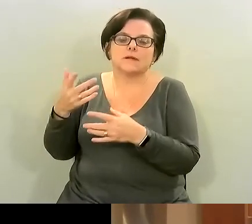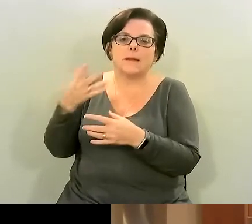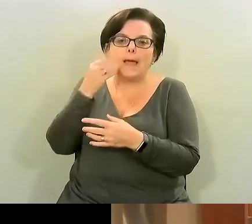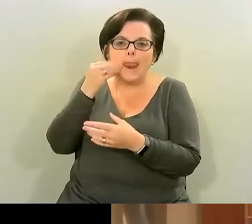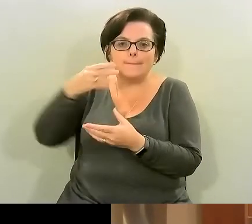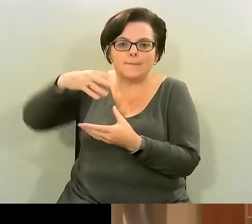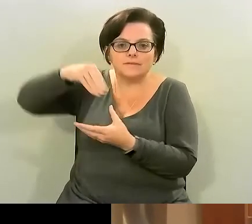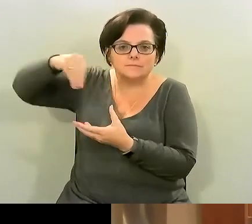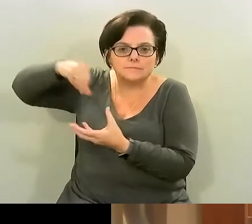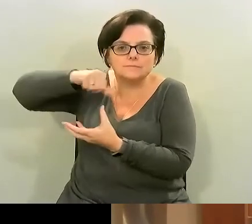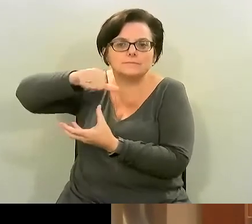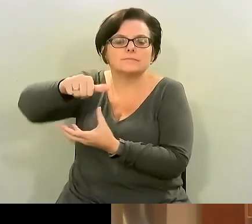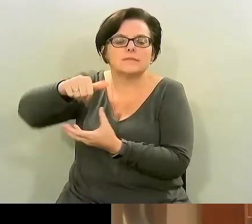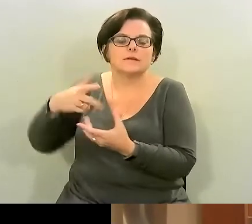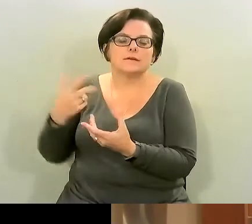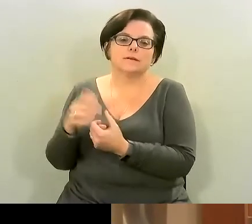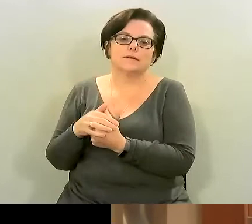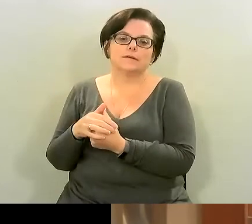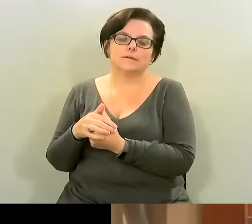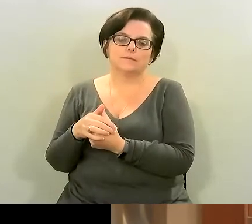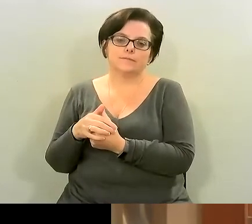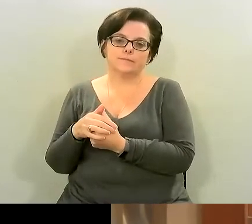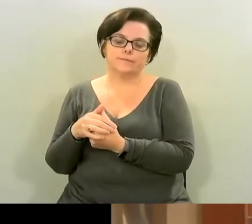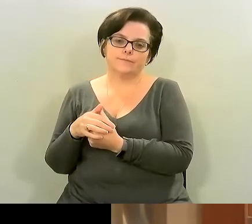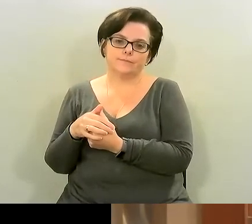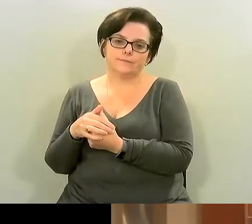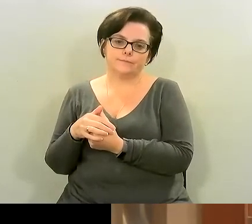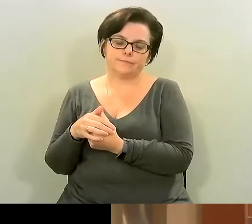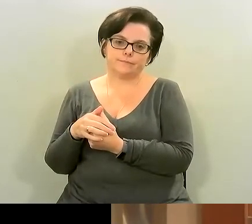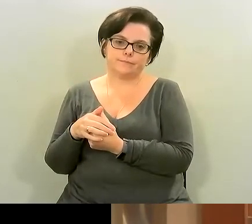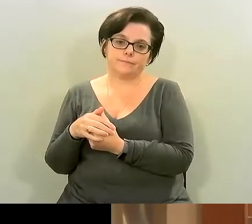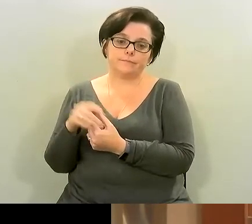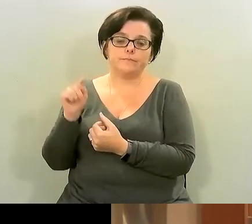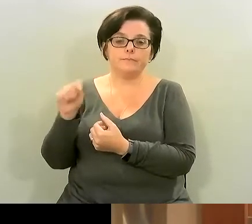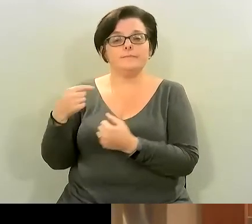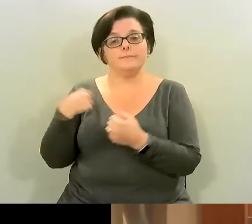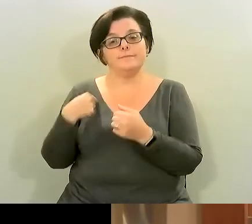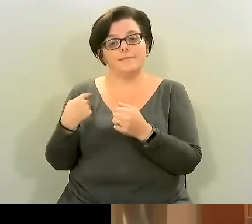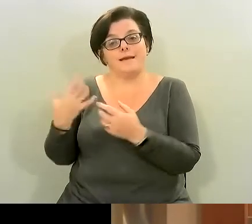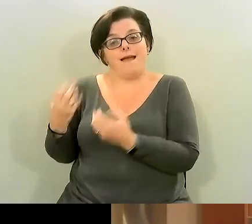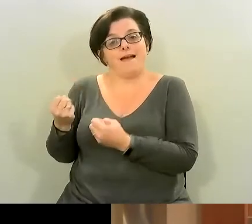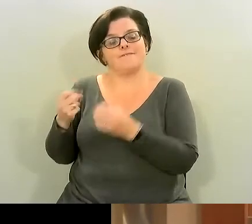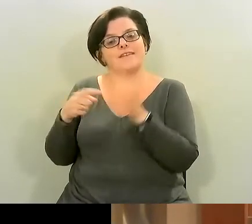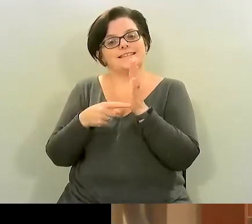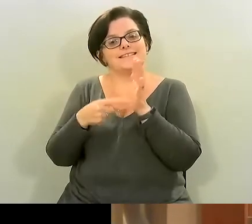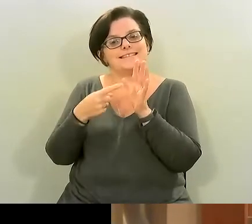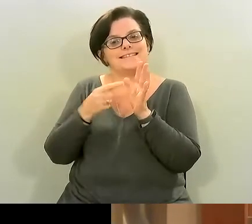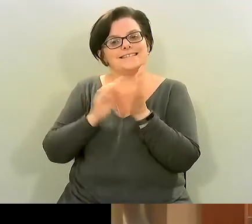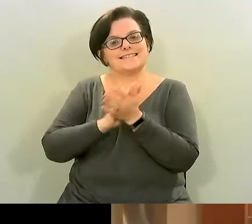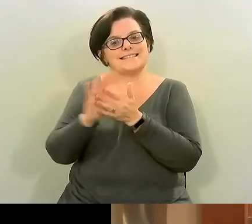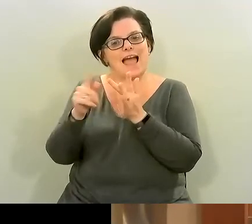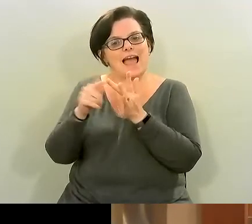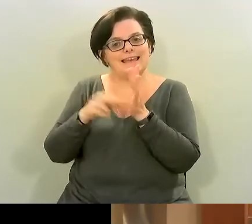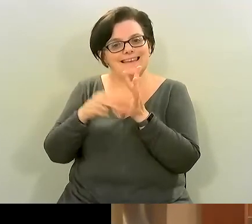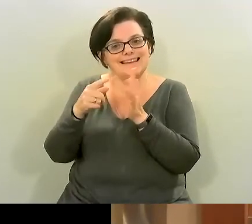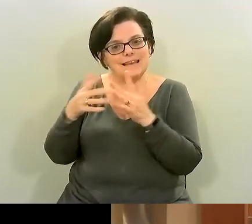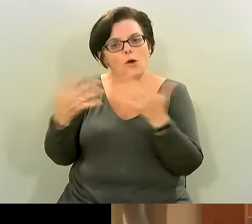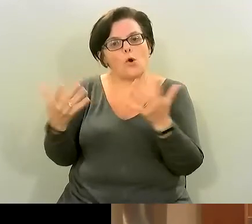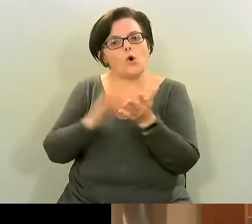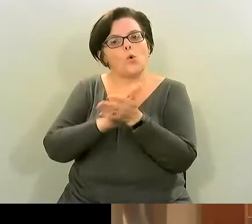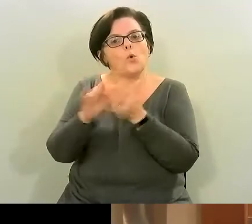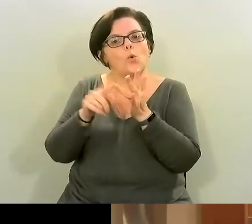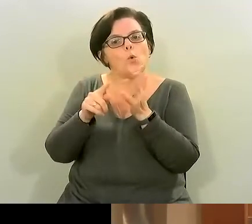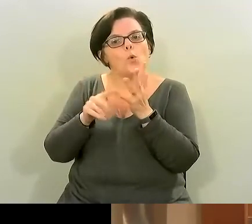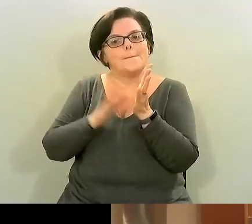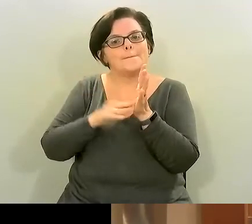need to make a dressing and i happen to have a tahini paste or some hummus at home and